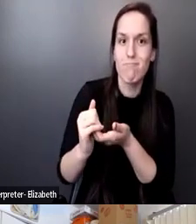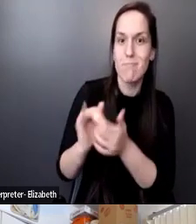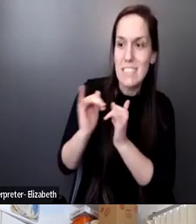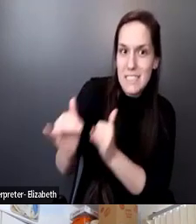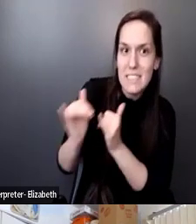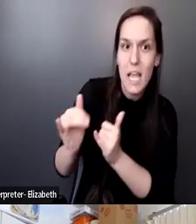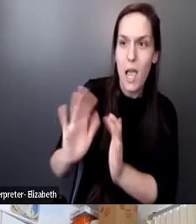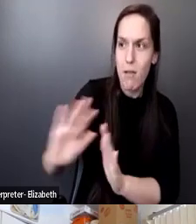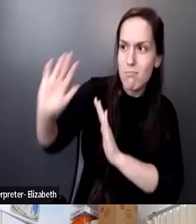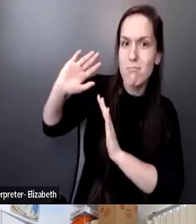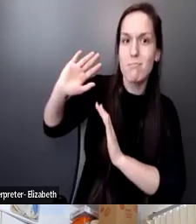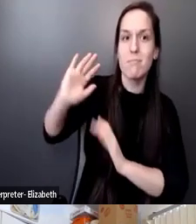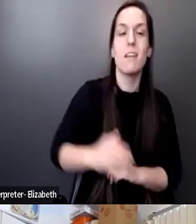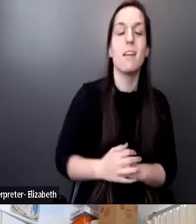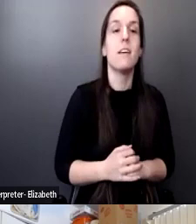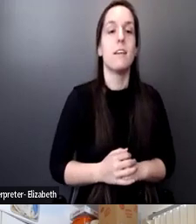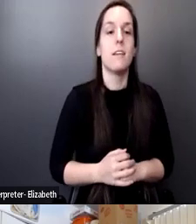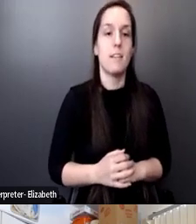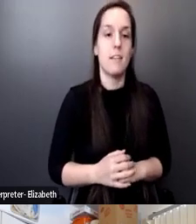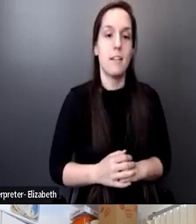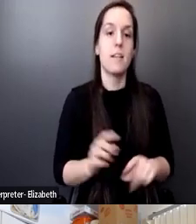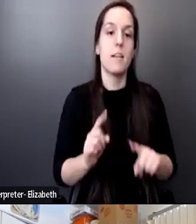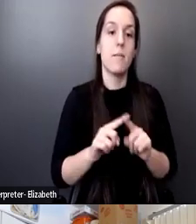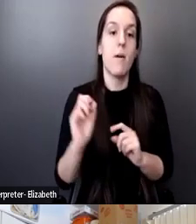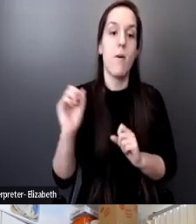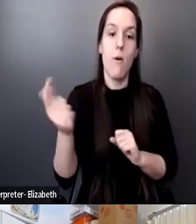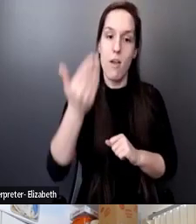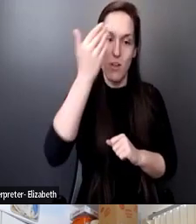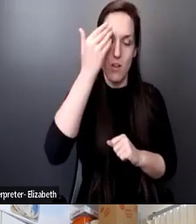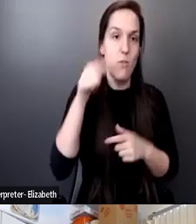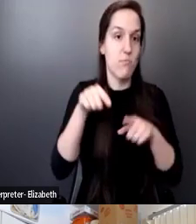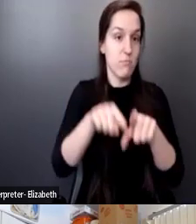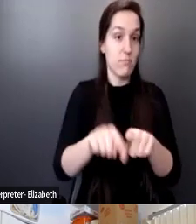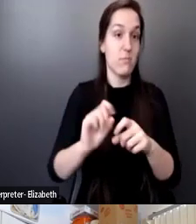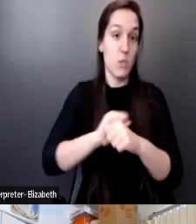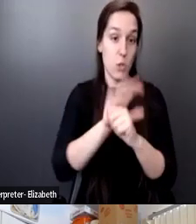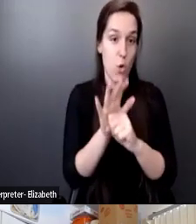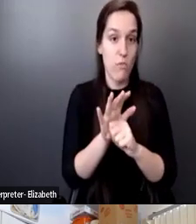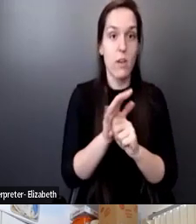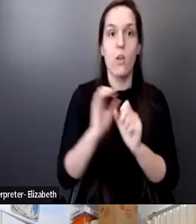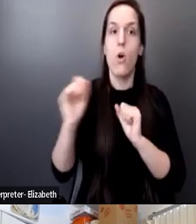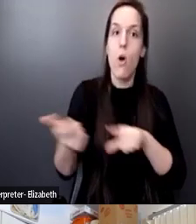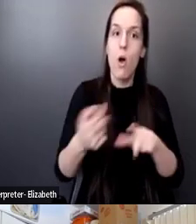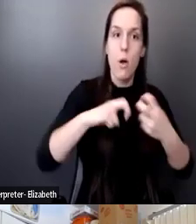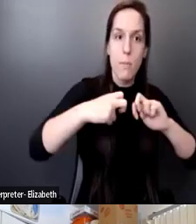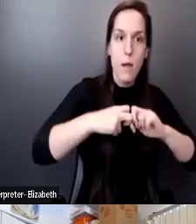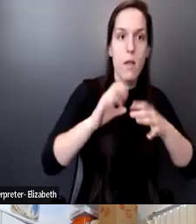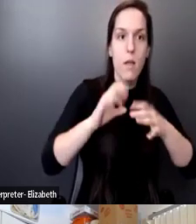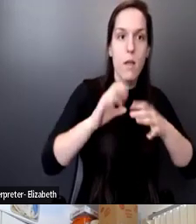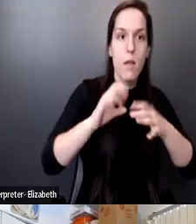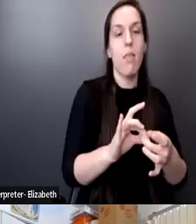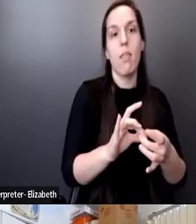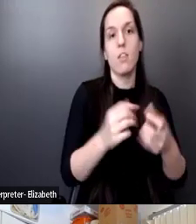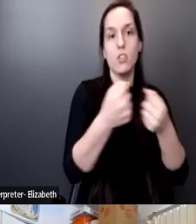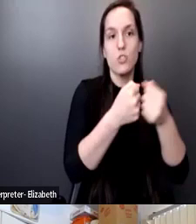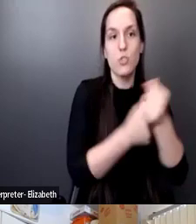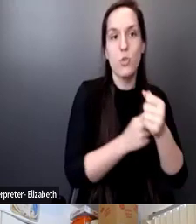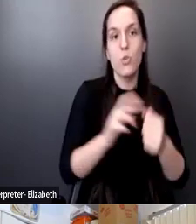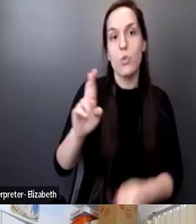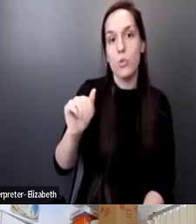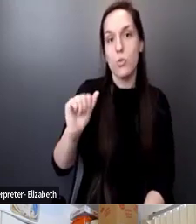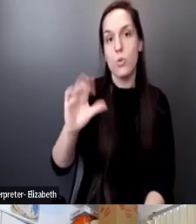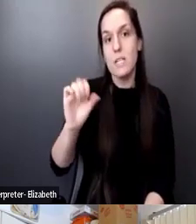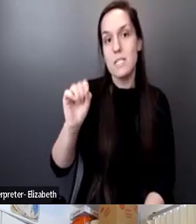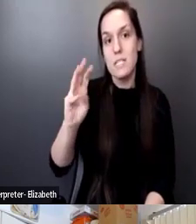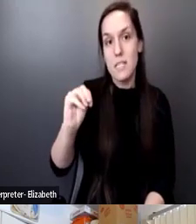As everyone knows, during the pandemic, as all of the issues with structural racism in our system, especially our health